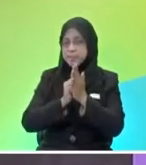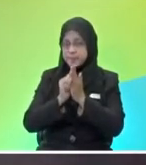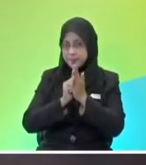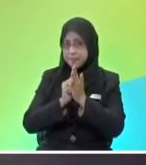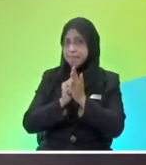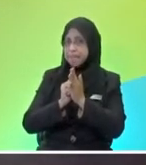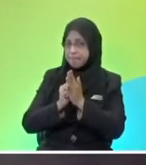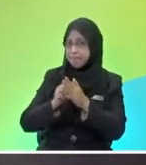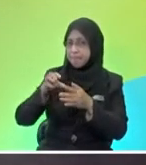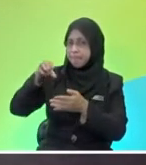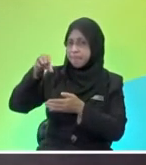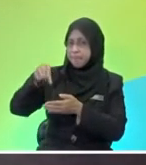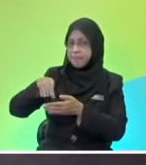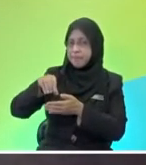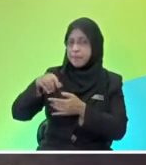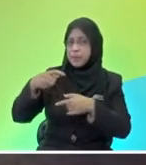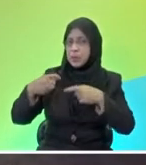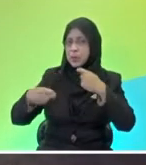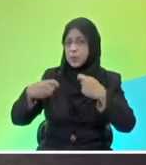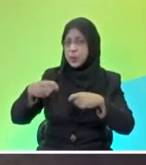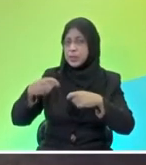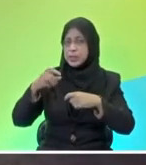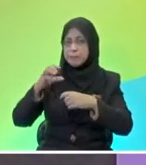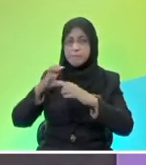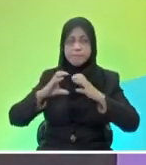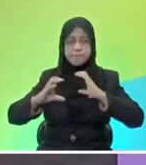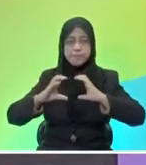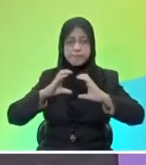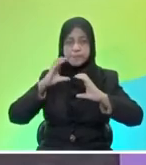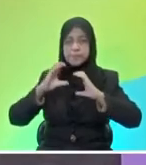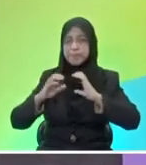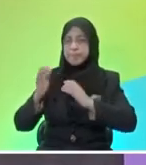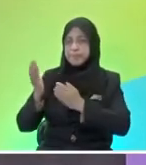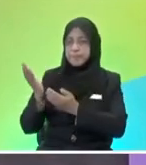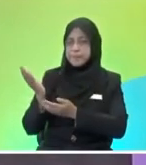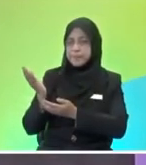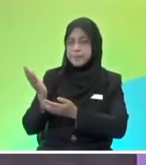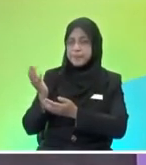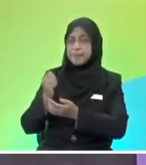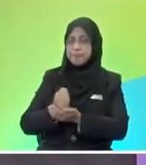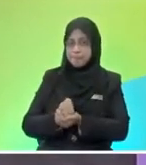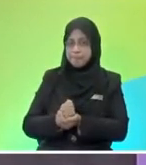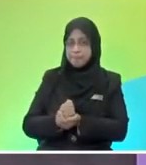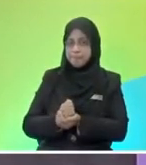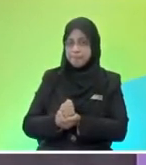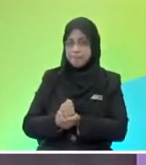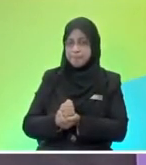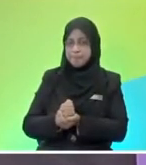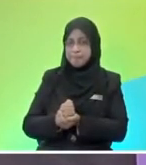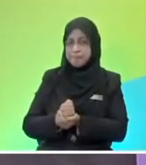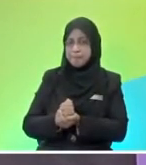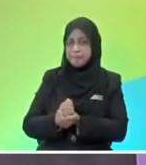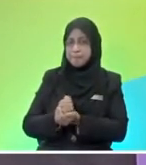is we're going to place this toy car right on top of this inclined plane and let it slide it down. Hmm. So I need your help to